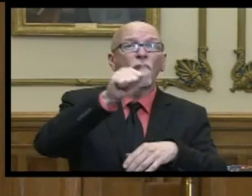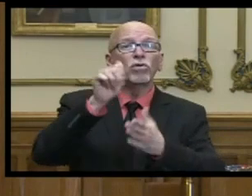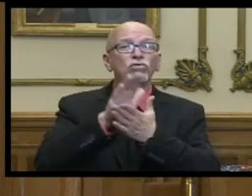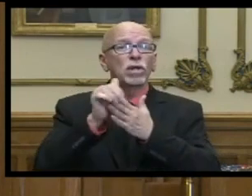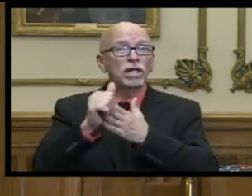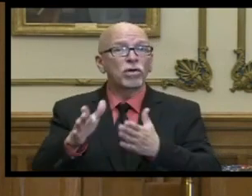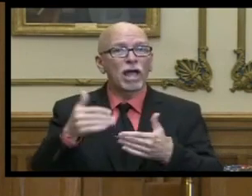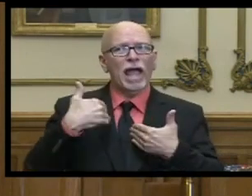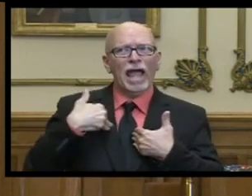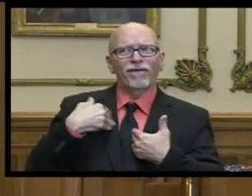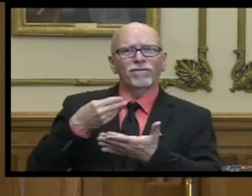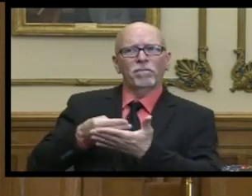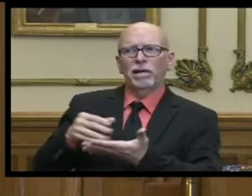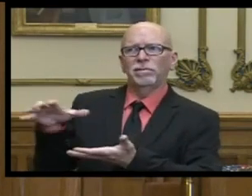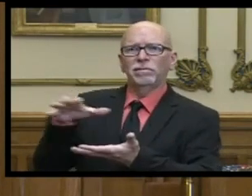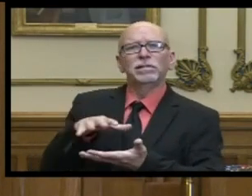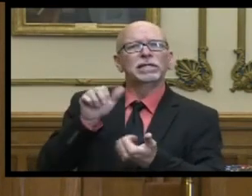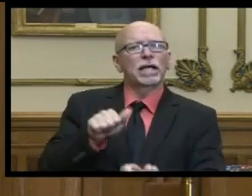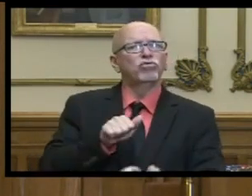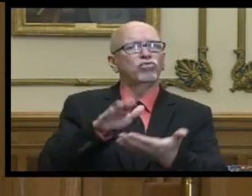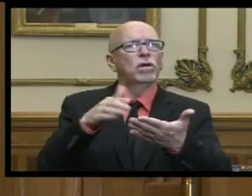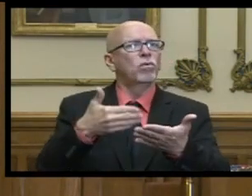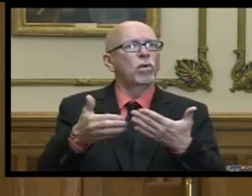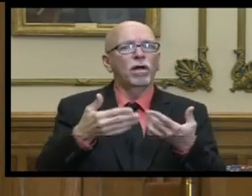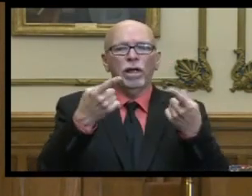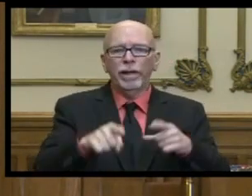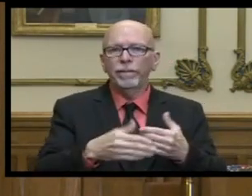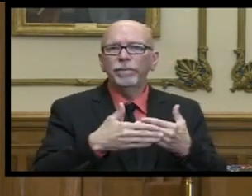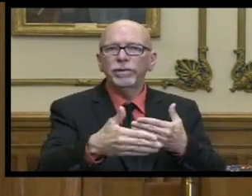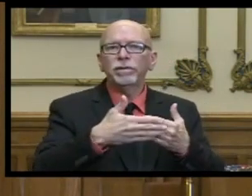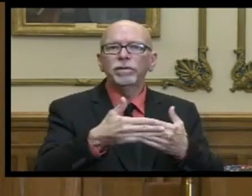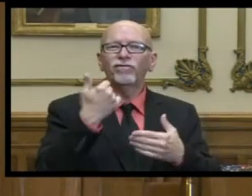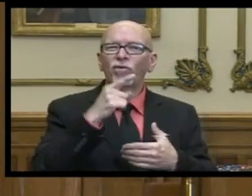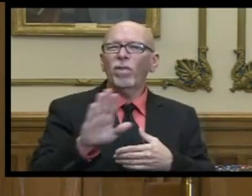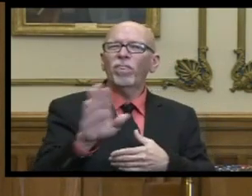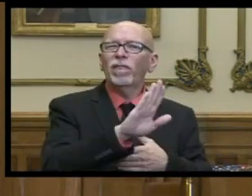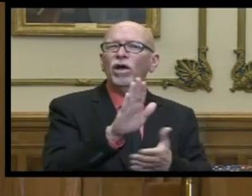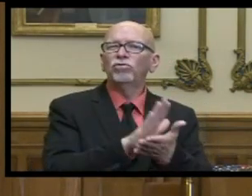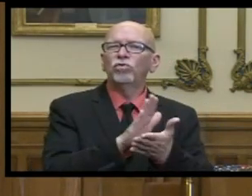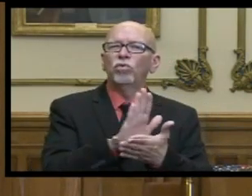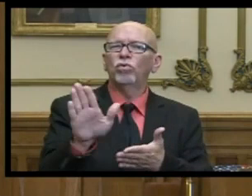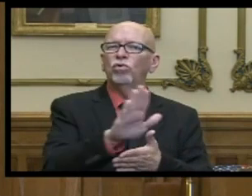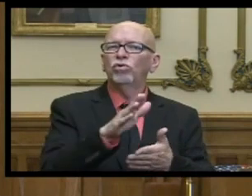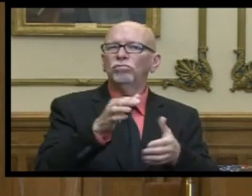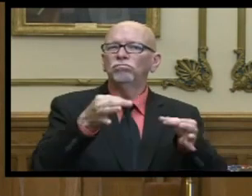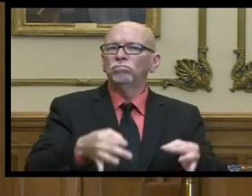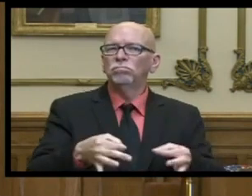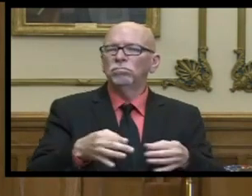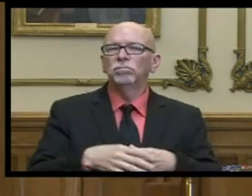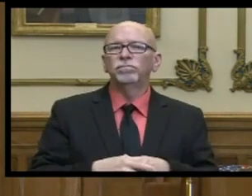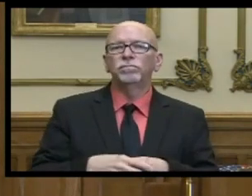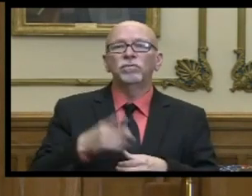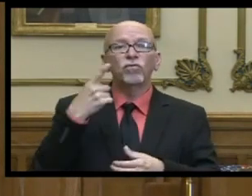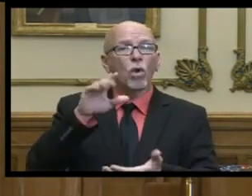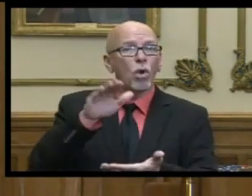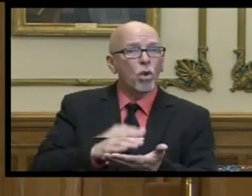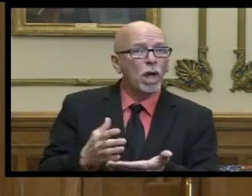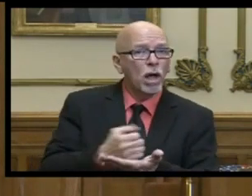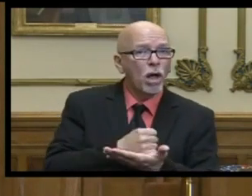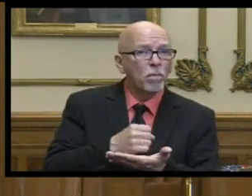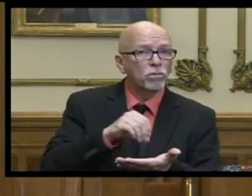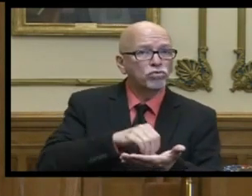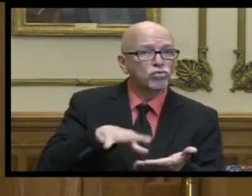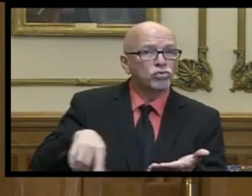resources necessary to address the needs of their individual schools unique needs for low-income children or